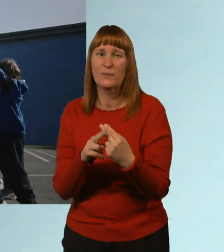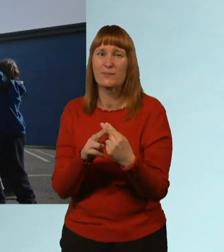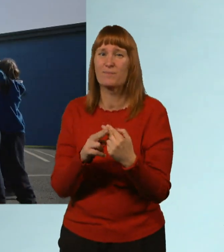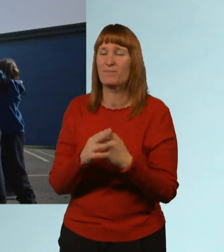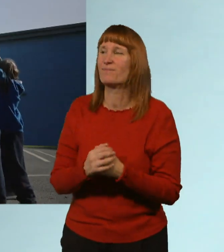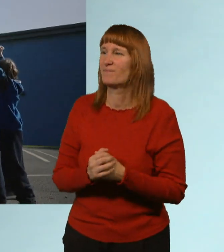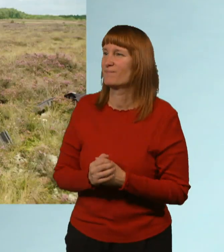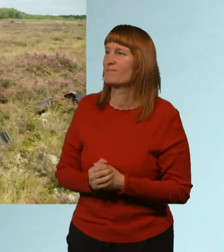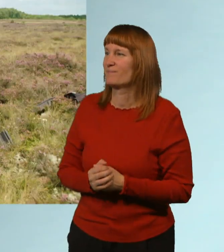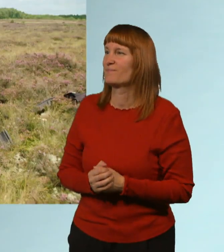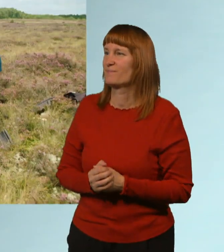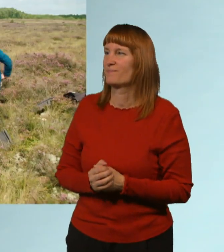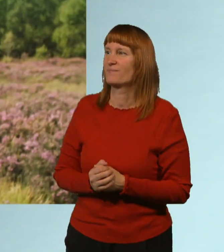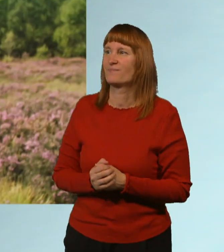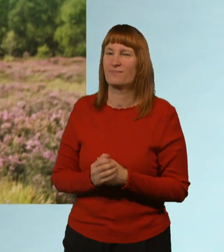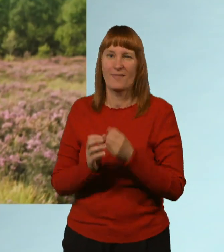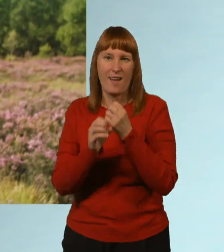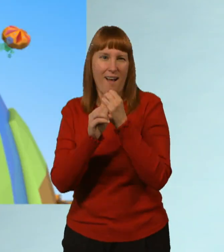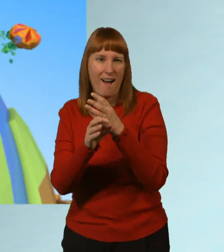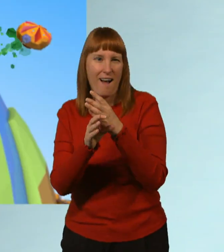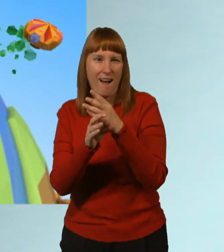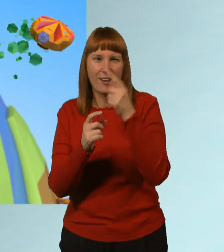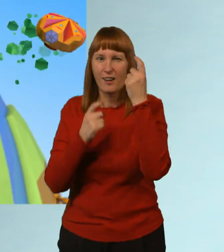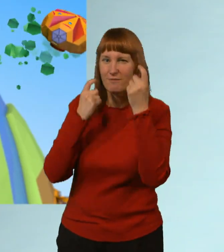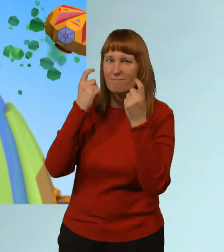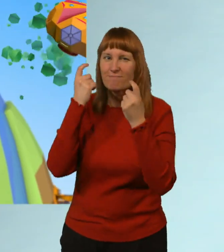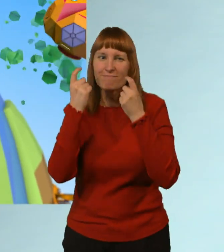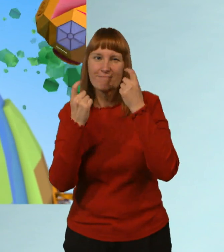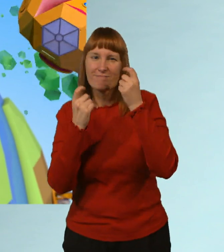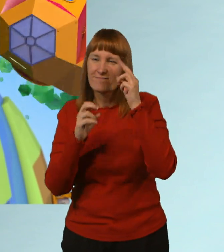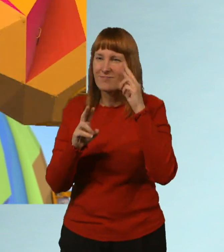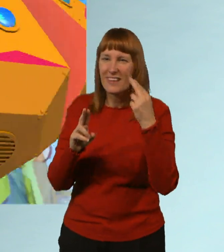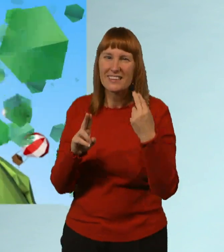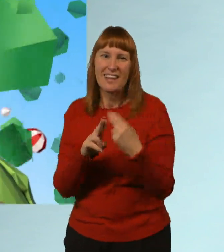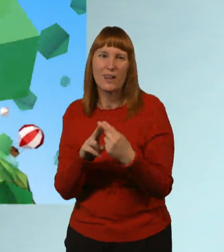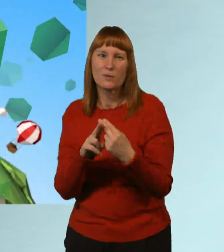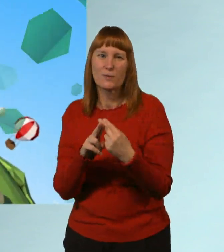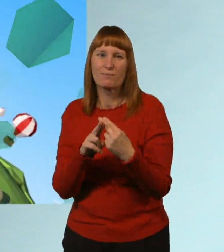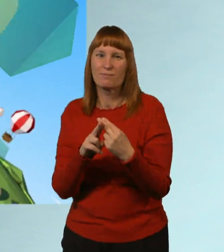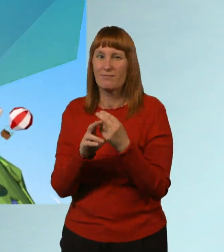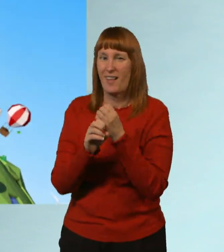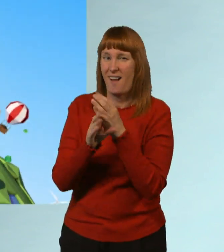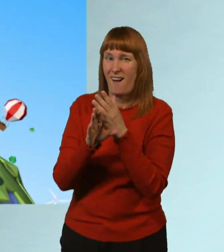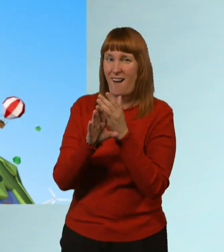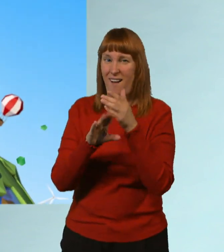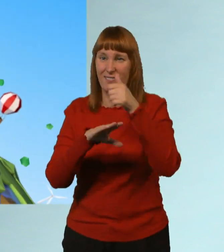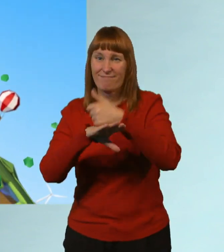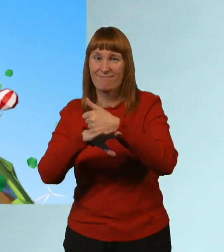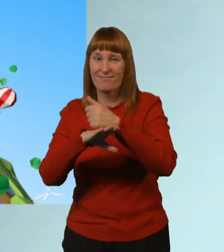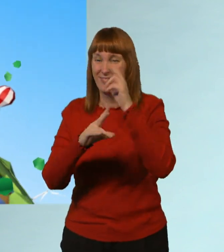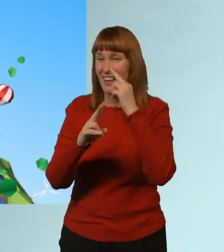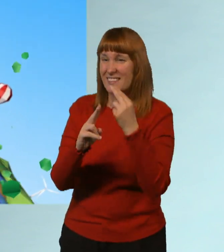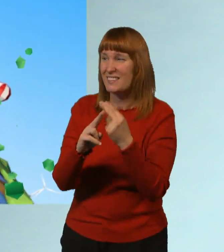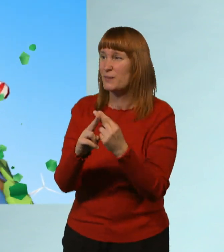Let's find out. All aboard the Curiosity. Let's find out. All aboard and let's